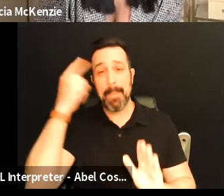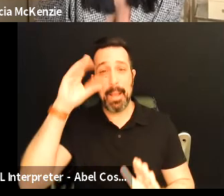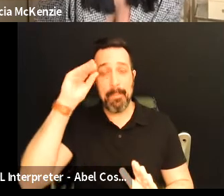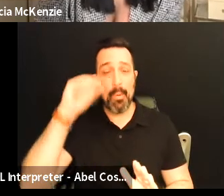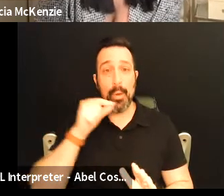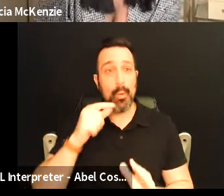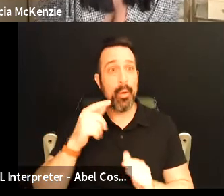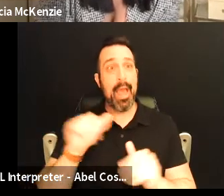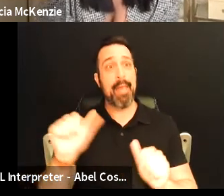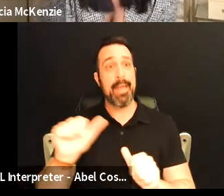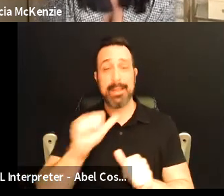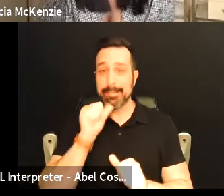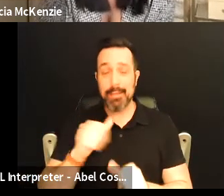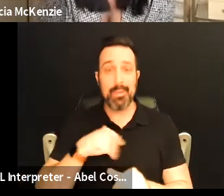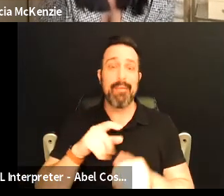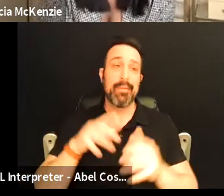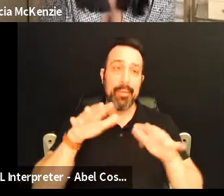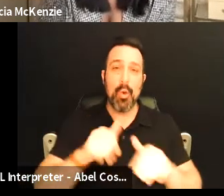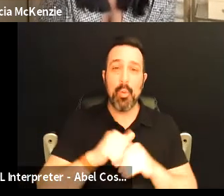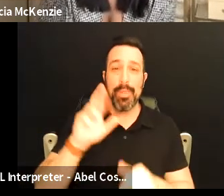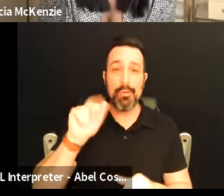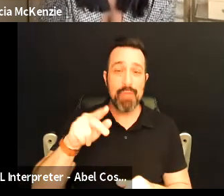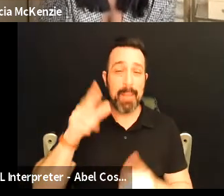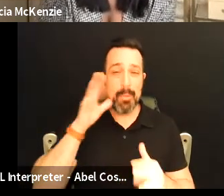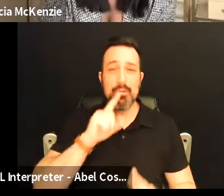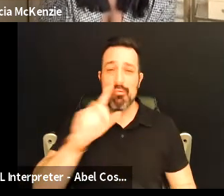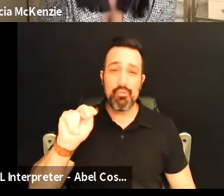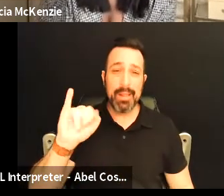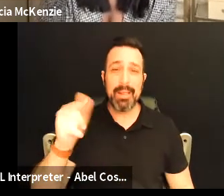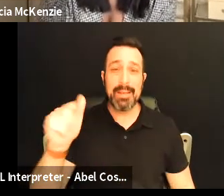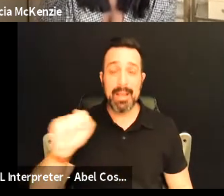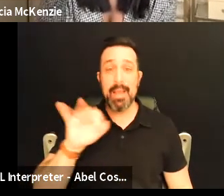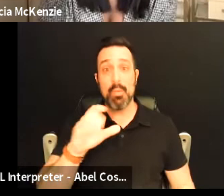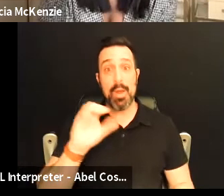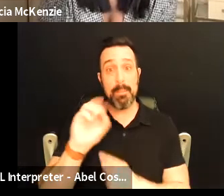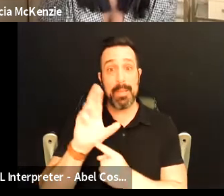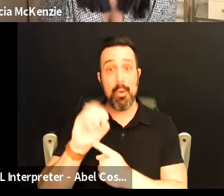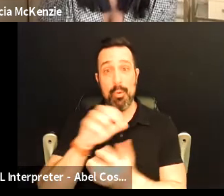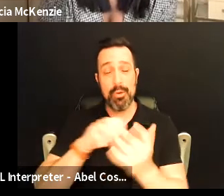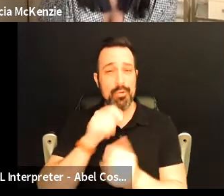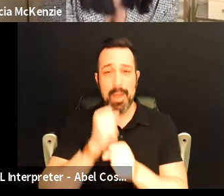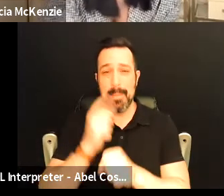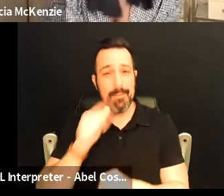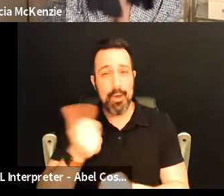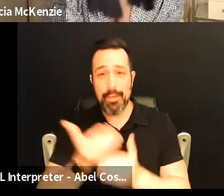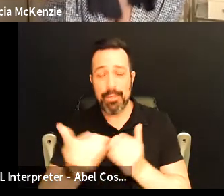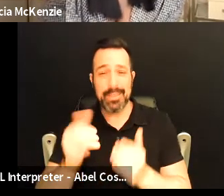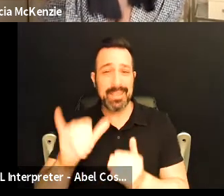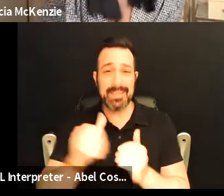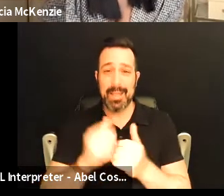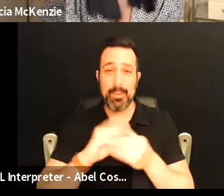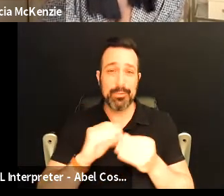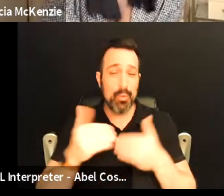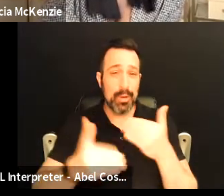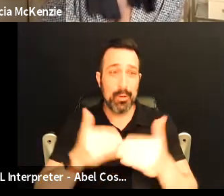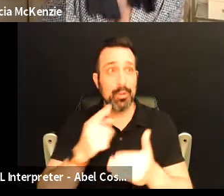ain't athletic so we had to settle with that rap noise because you were real nigga unless you want to be an oreo you wasn't made for other things and that's just how the story goes ain't